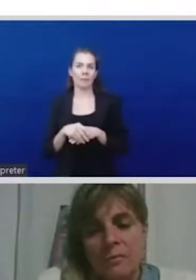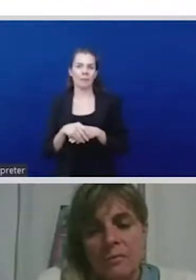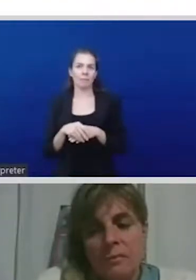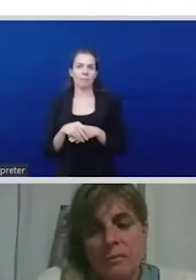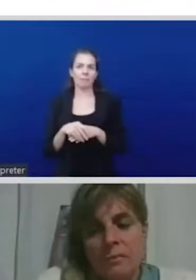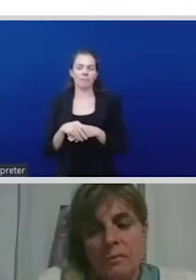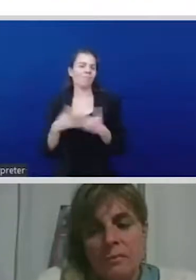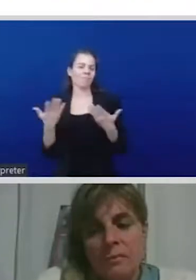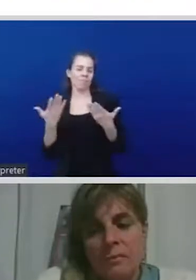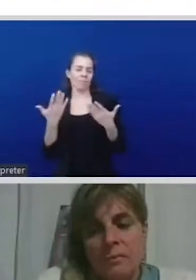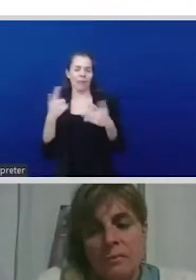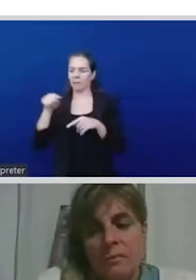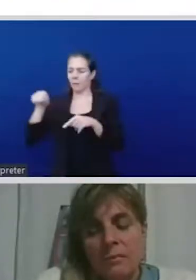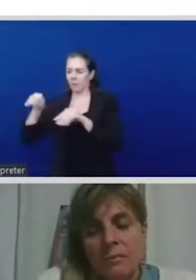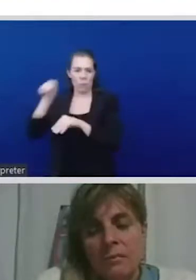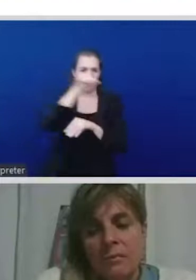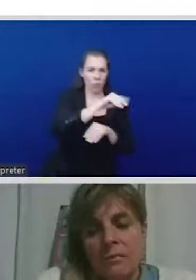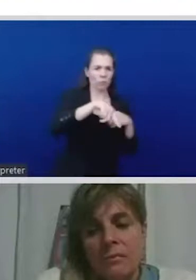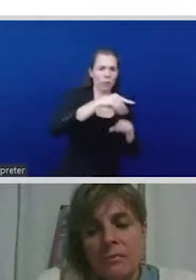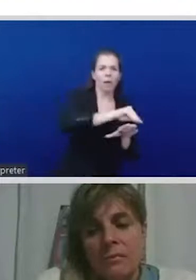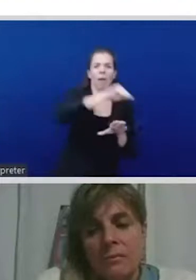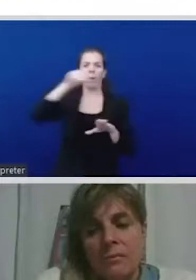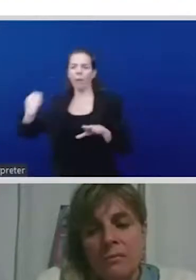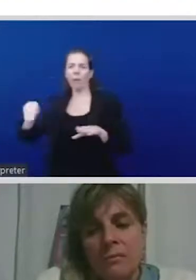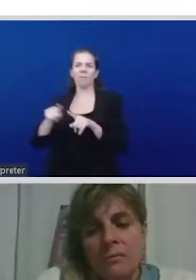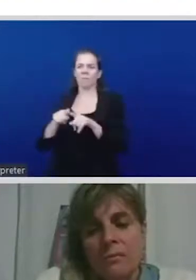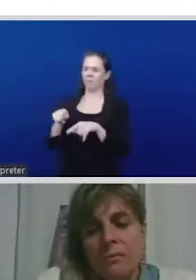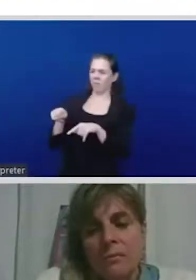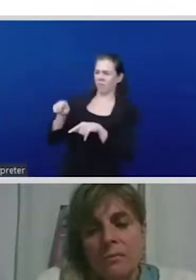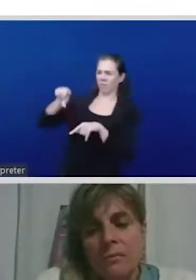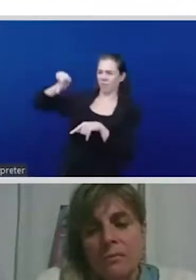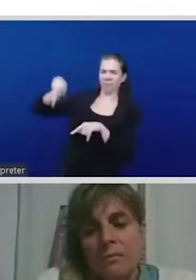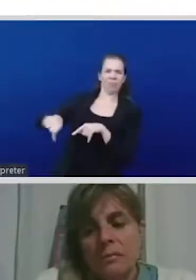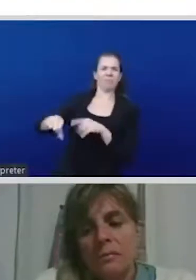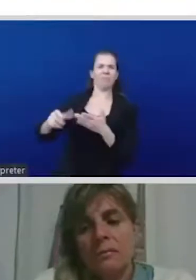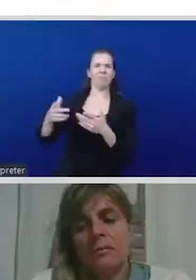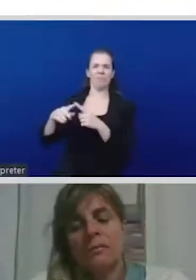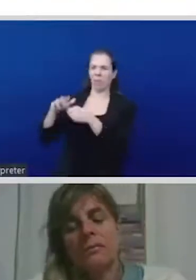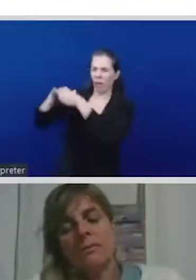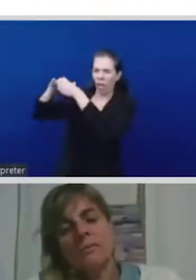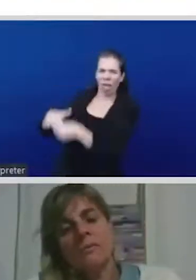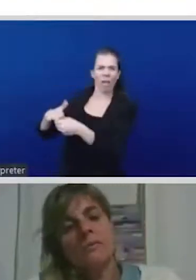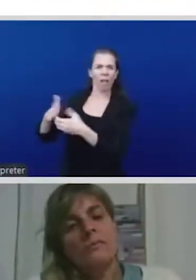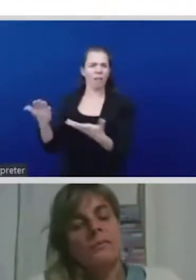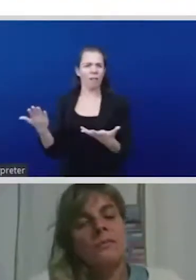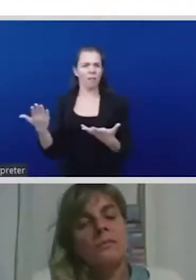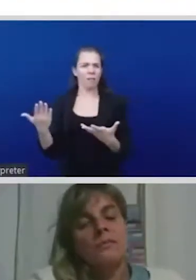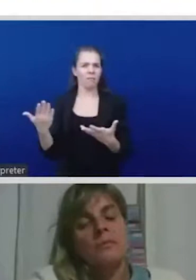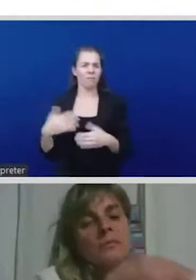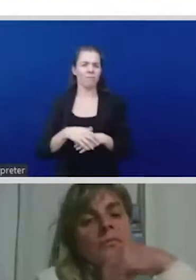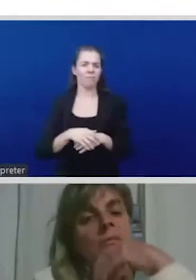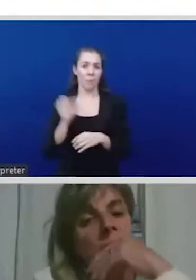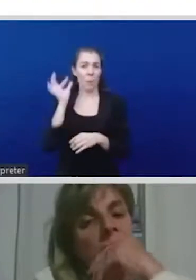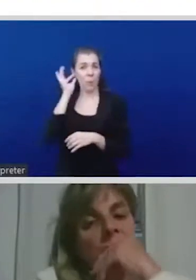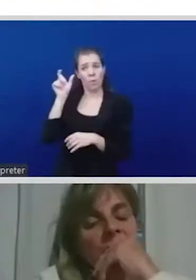asymmetry which was taking place and it's not about the lack of information but it's just in terms of the hyperbole of